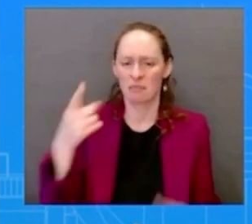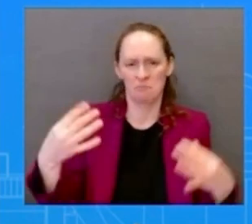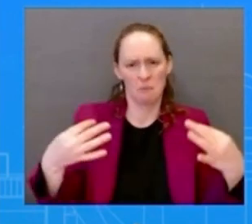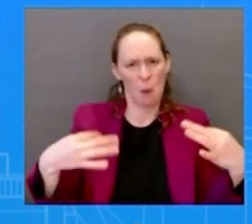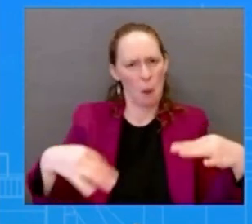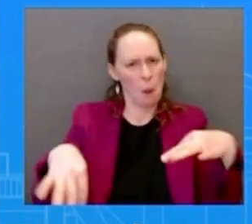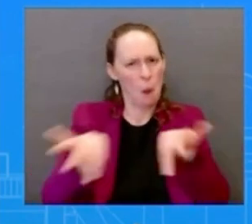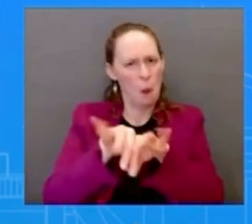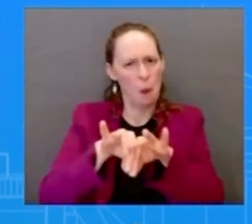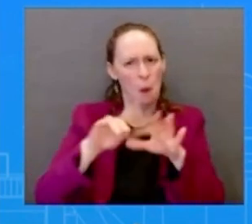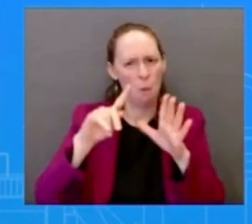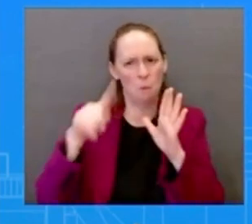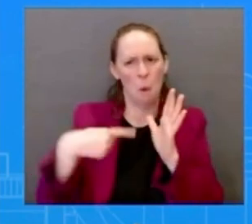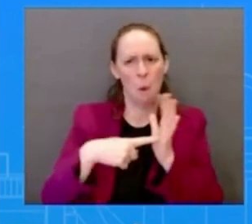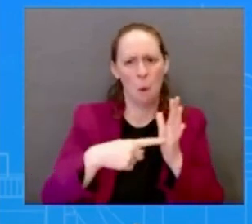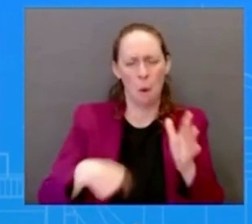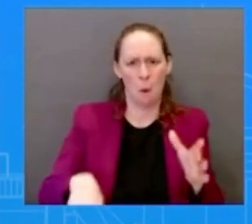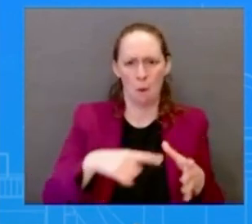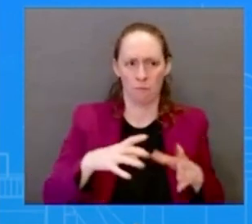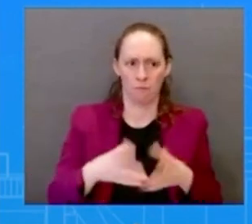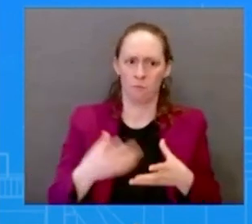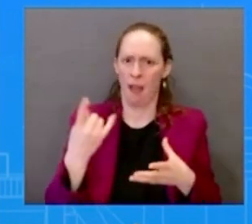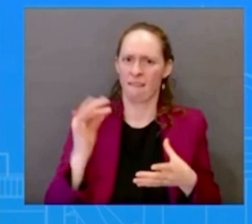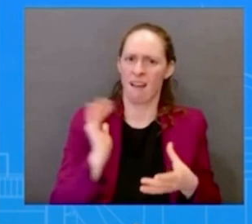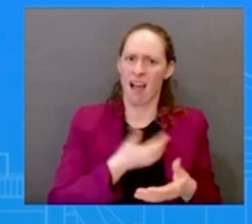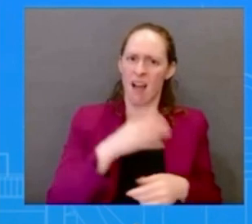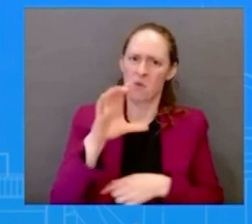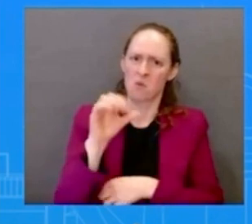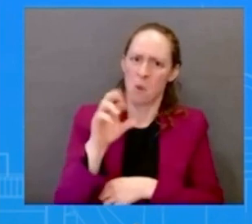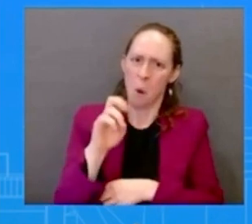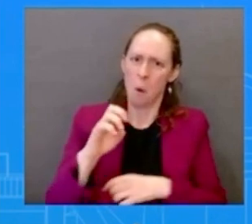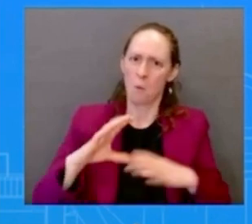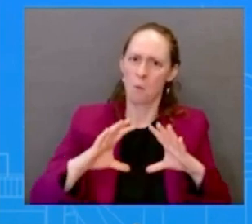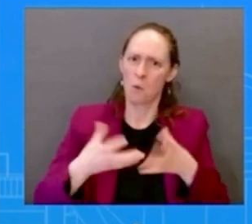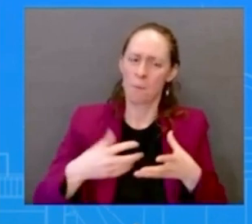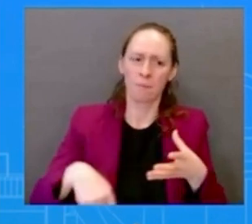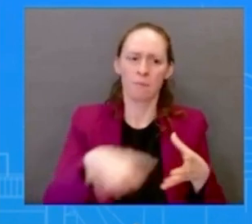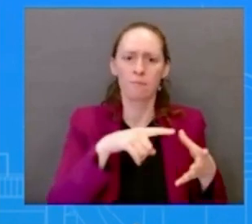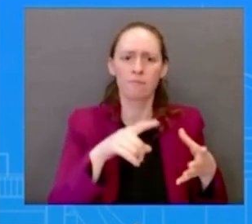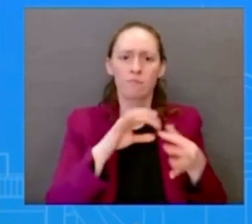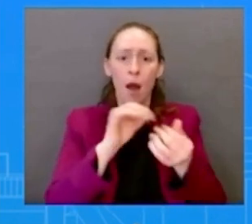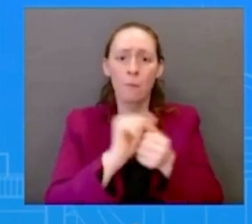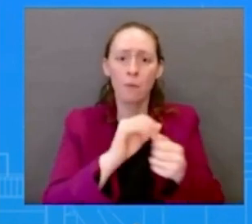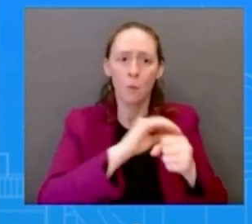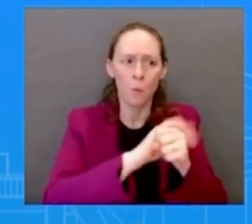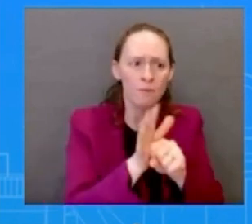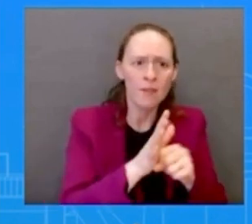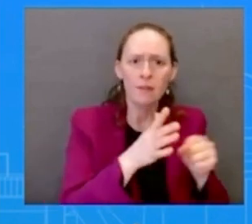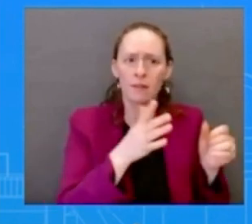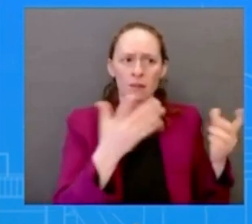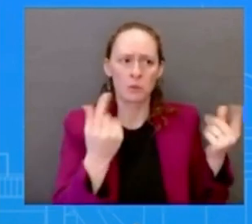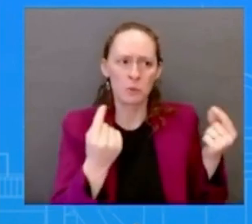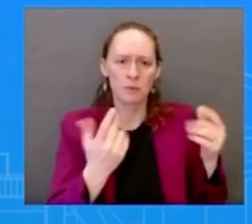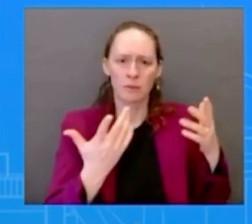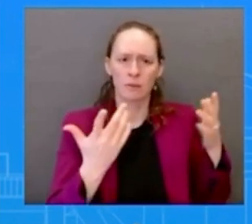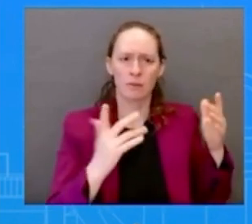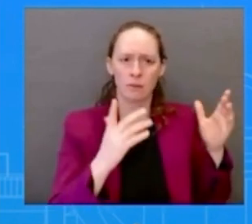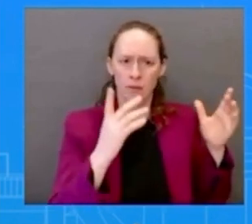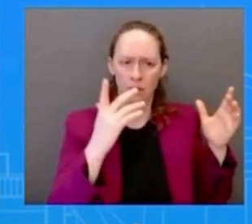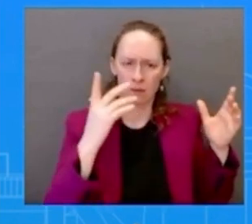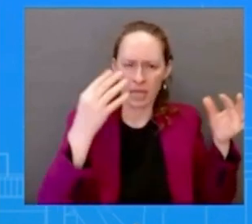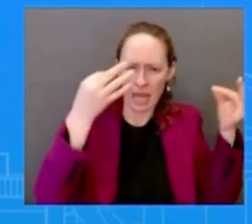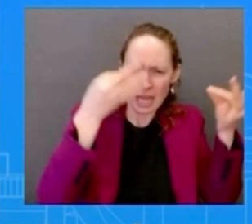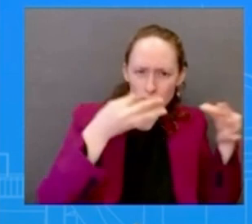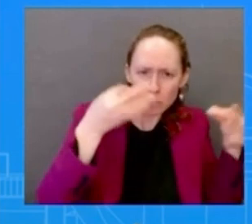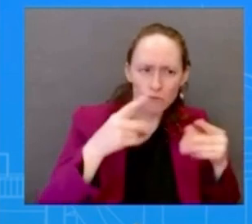on COVID and with their strat strategic decisions and how to move forward on COVID-19 and Kevin has just been again brilliant and